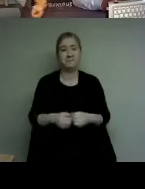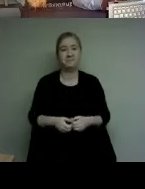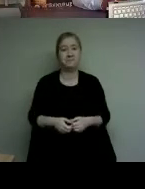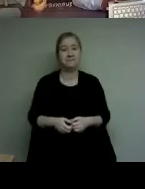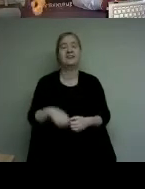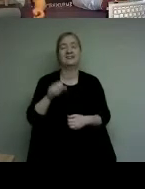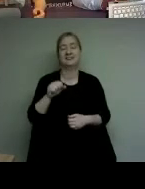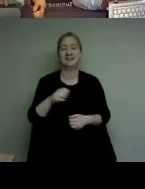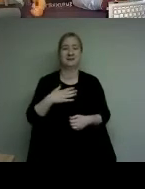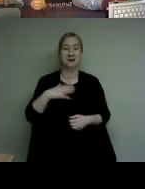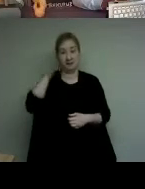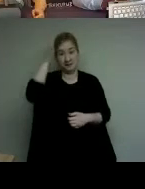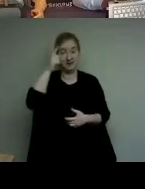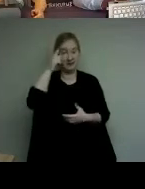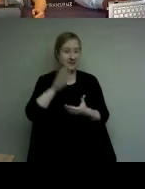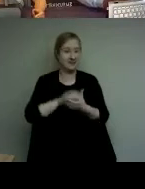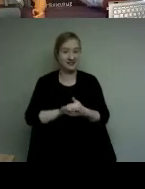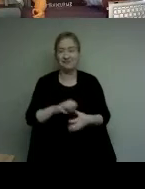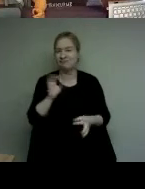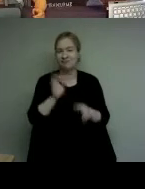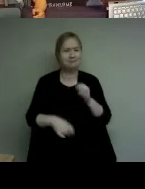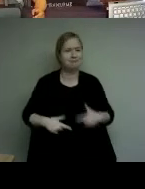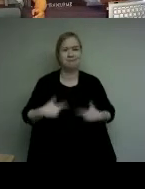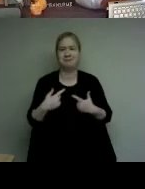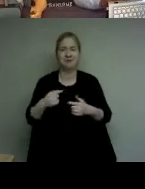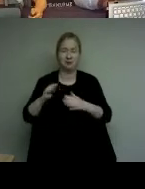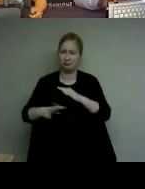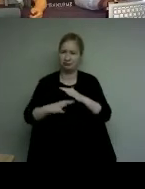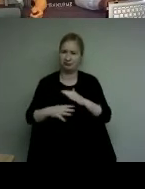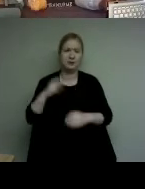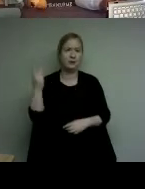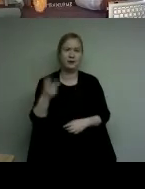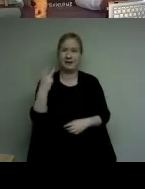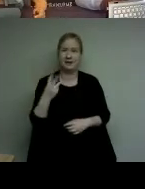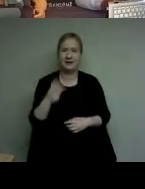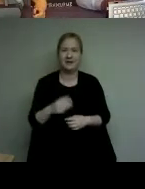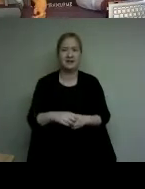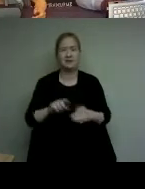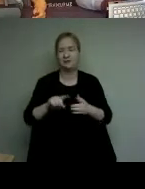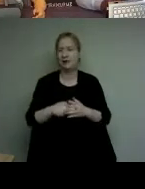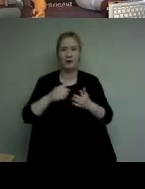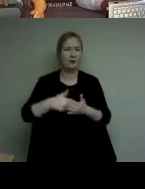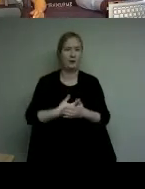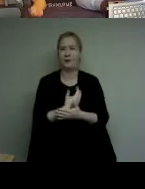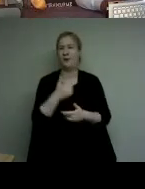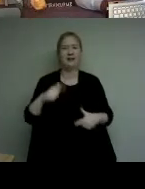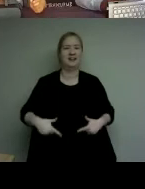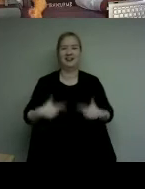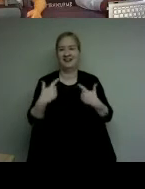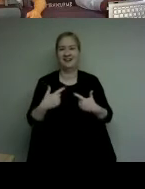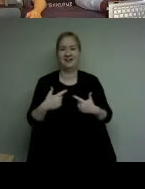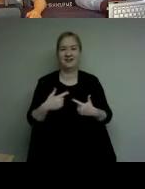yeah my parents were minimalistic when they immigrated to winnipeg inspired by immigrants to begin a new chapter in their life in the country